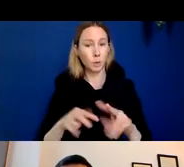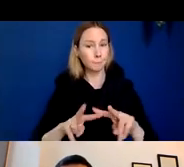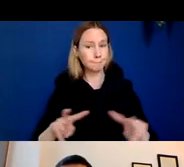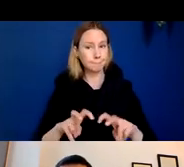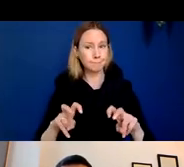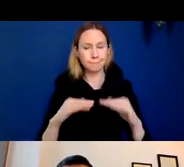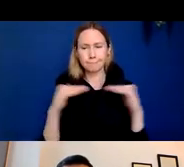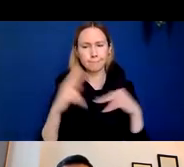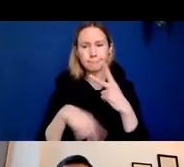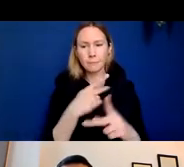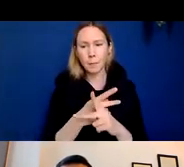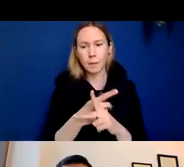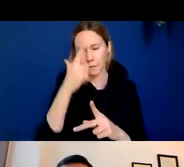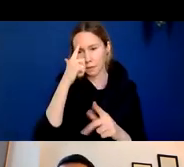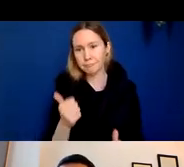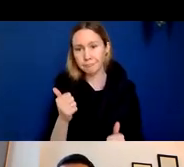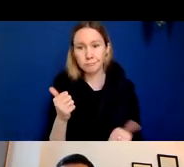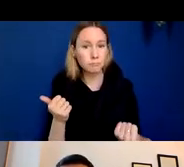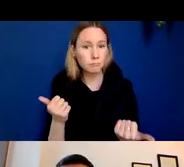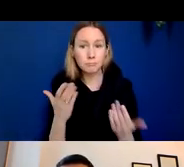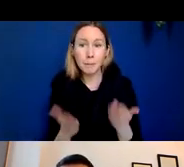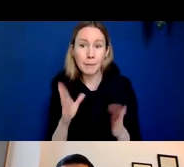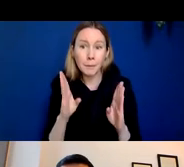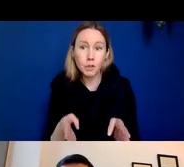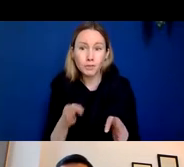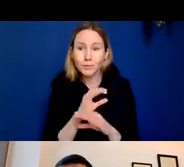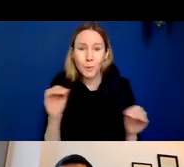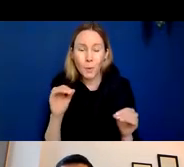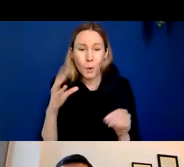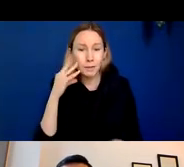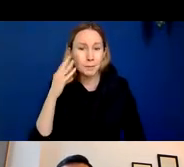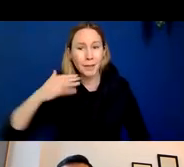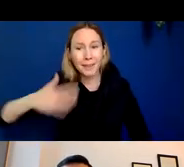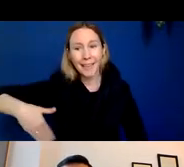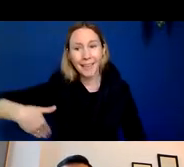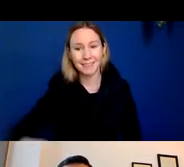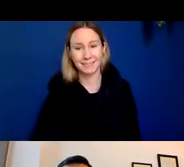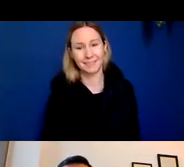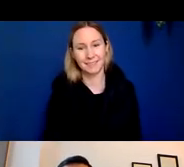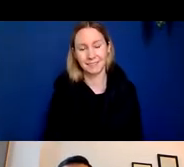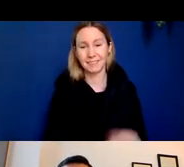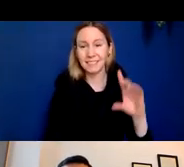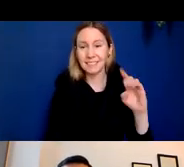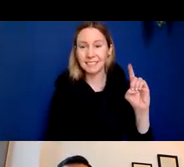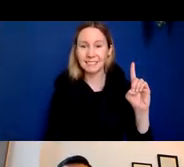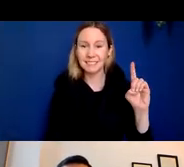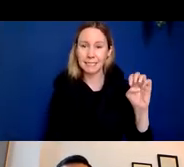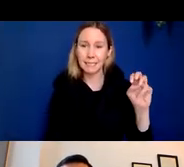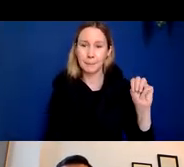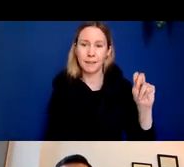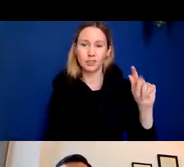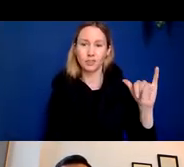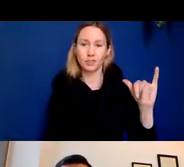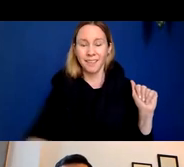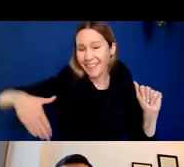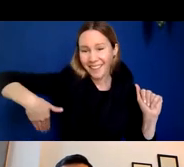biology in a person who maybe isn't even symptomatic yet. It doesn't even have dementia yet. And the biggest, one of the